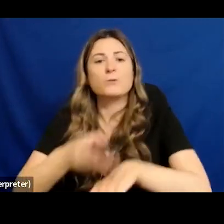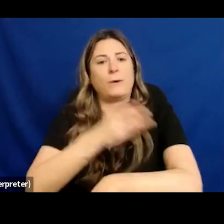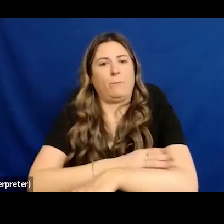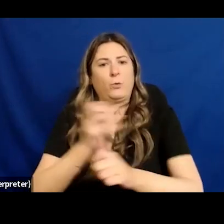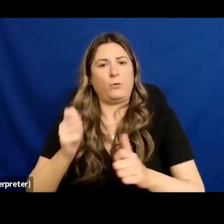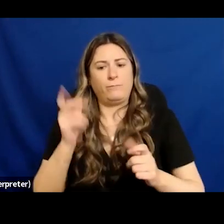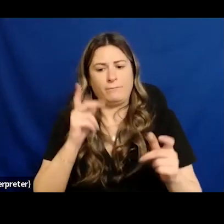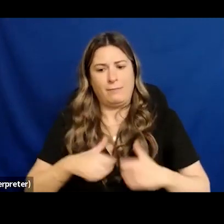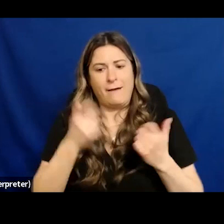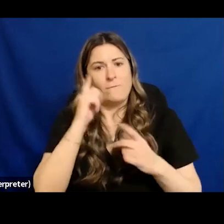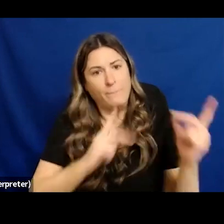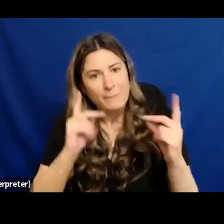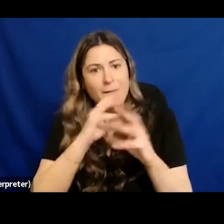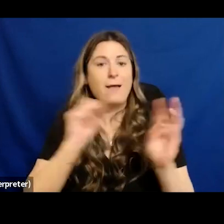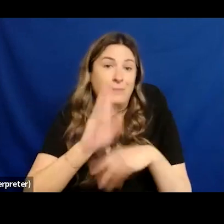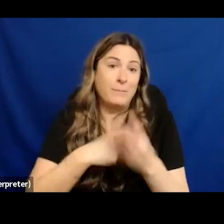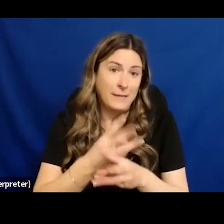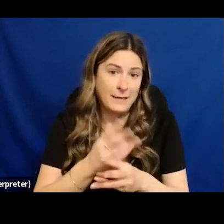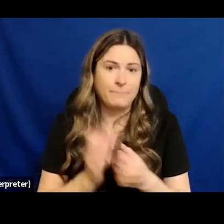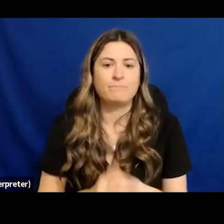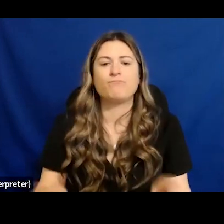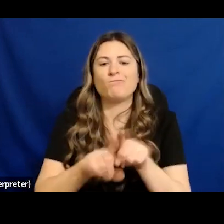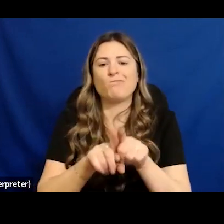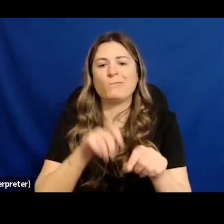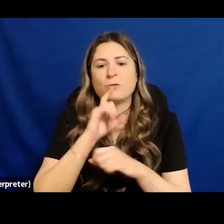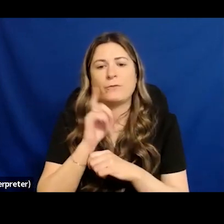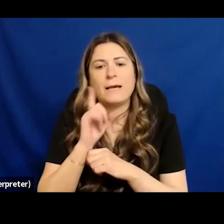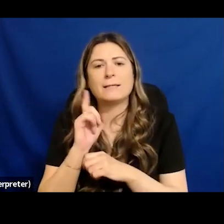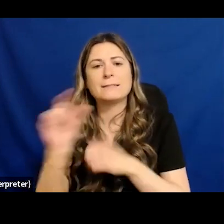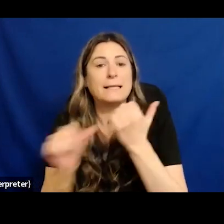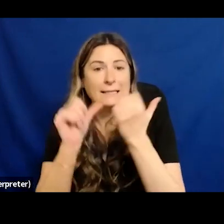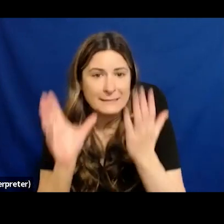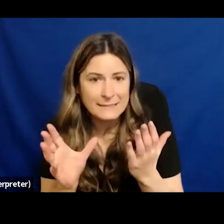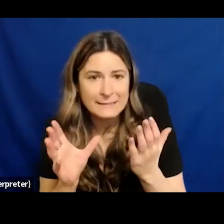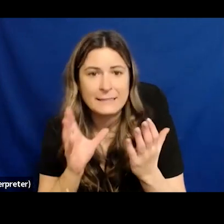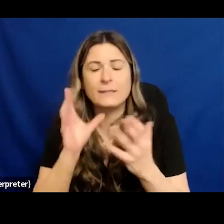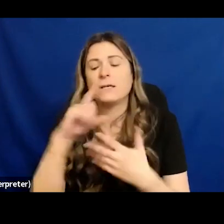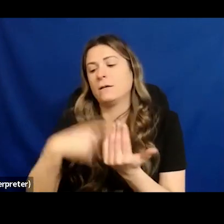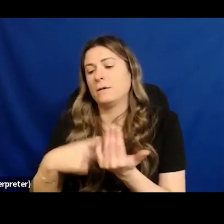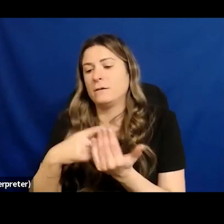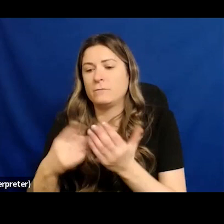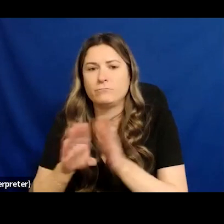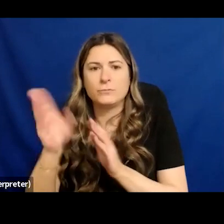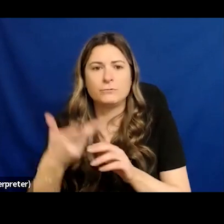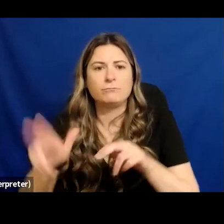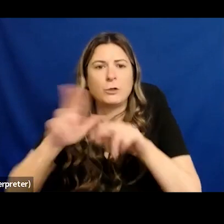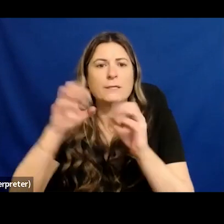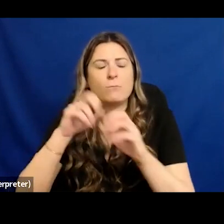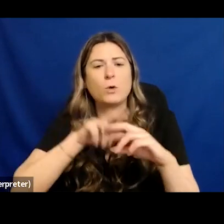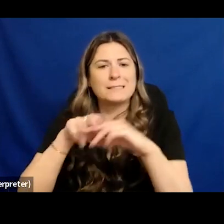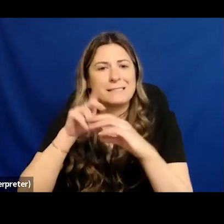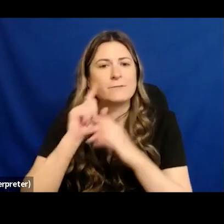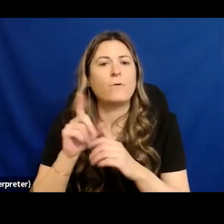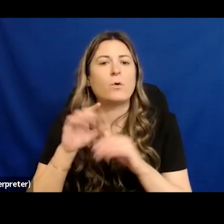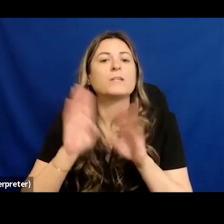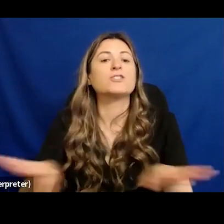she also worked as a senior ministerial assistant helping to deliver more child care spaces for bc families nikki was raised in sparwood